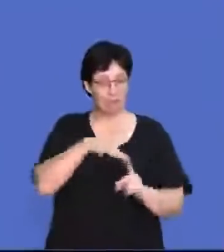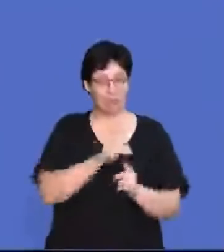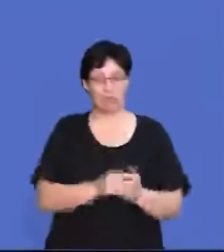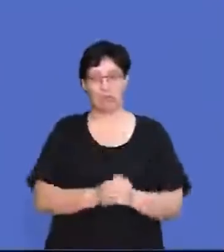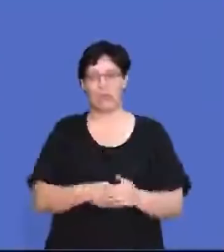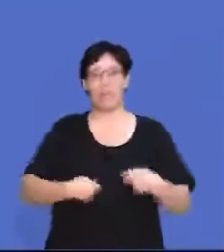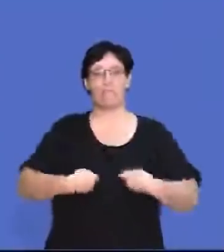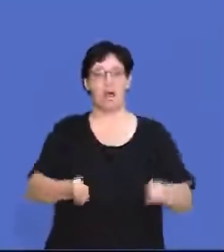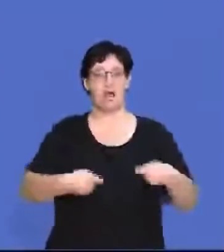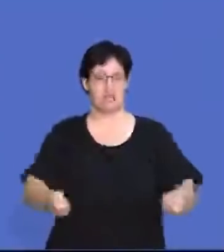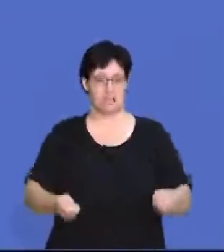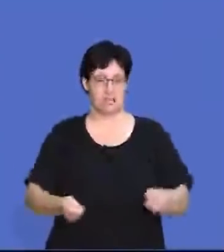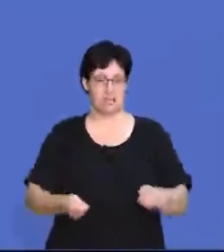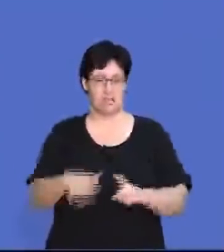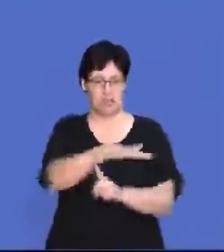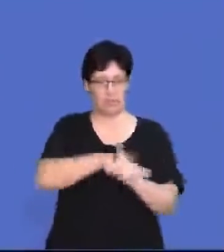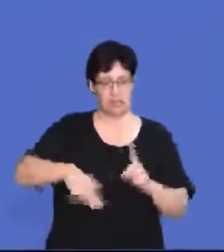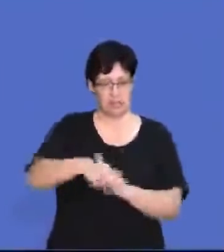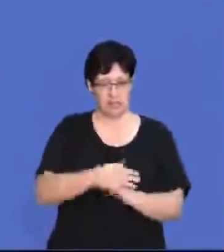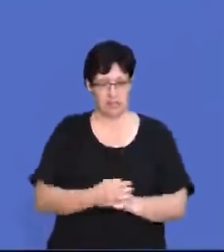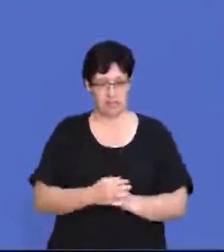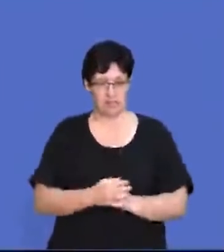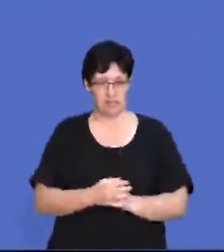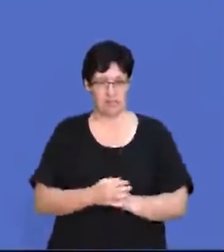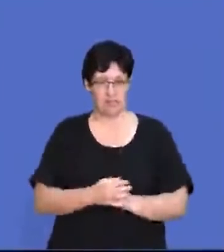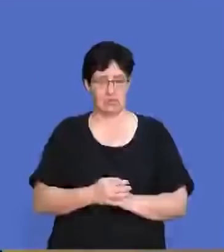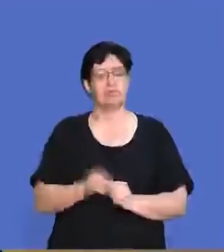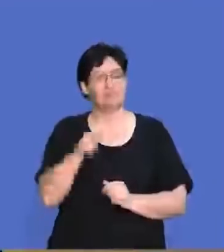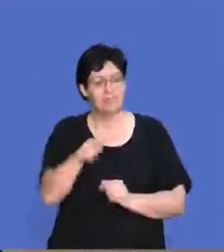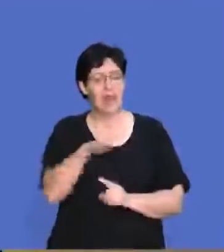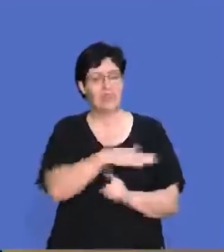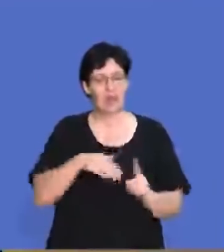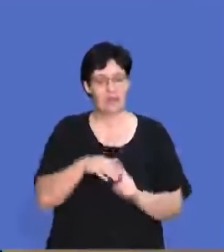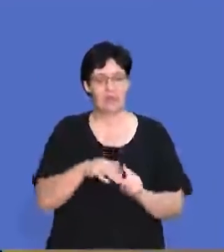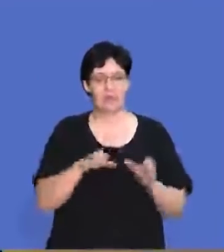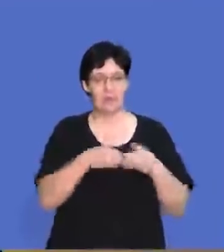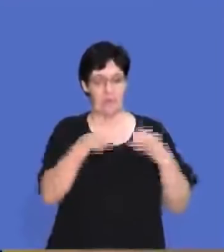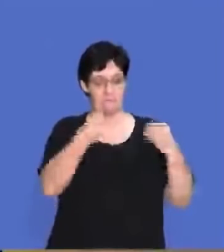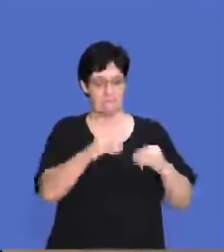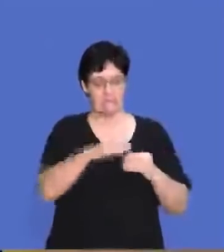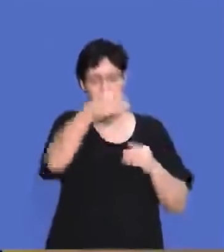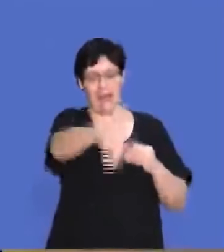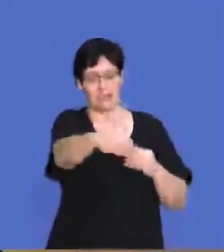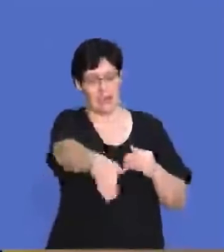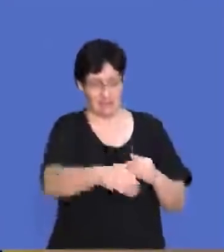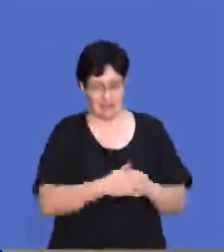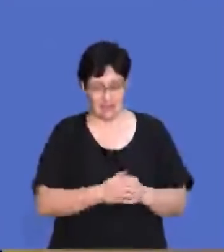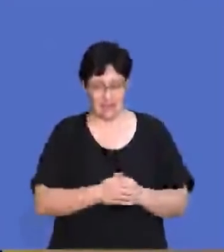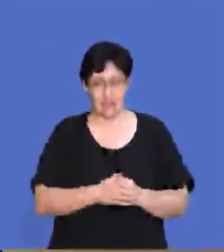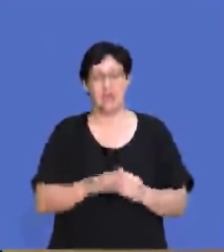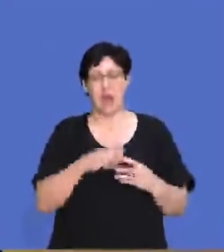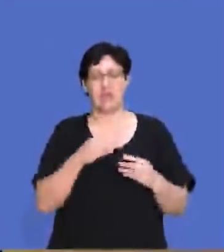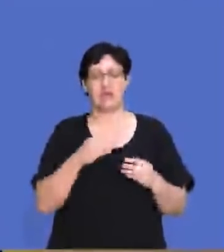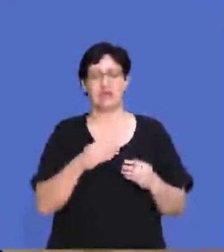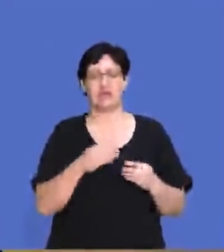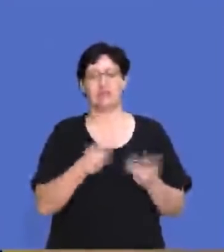is the market environment. So that is the environment that is just outside of the business itself. So if we look there,